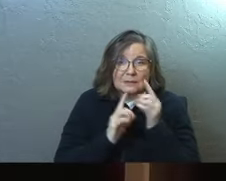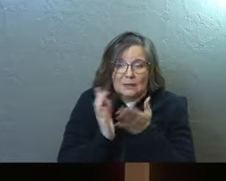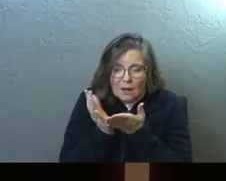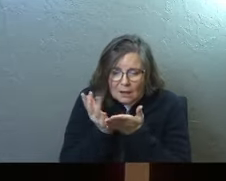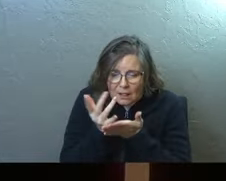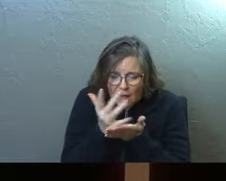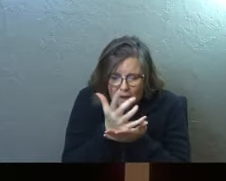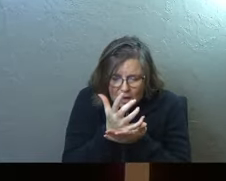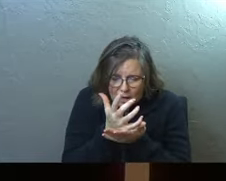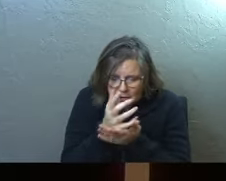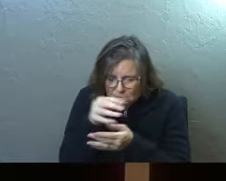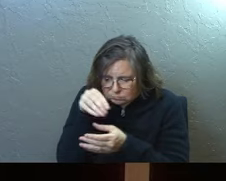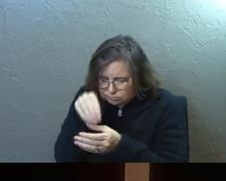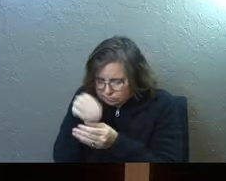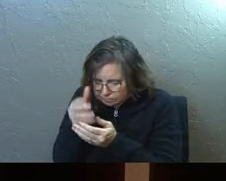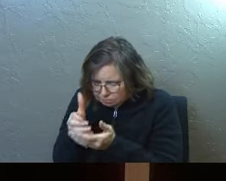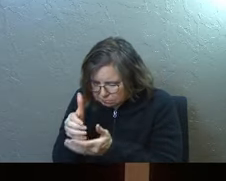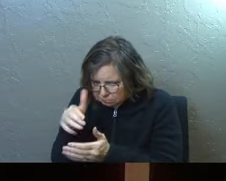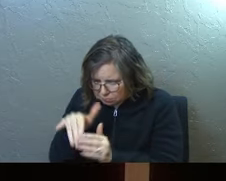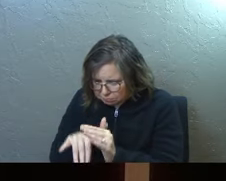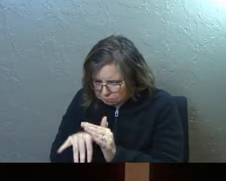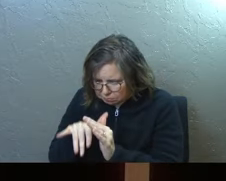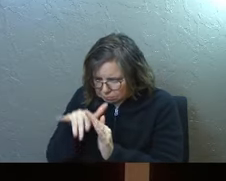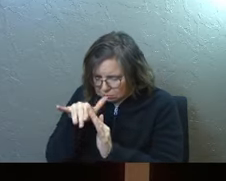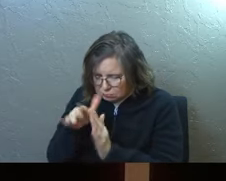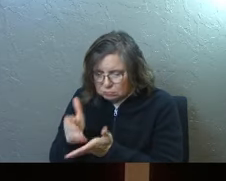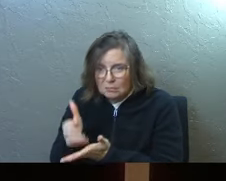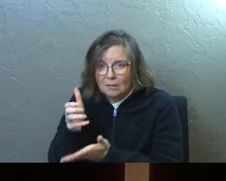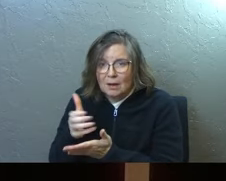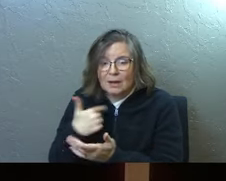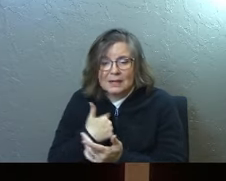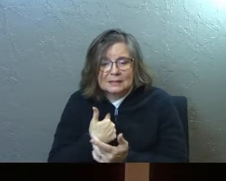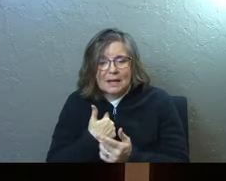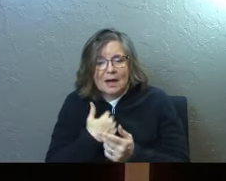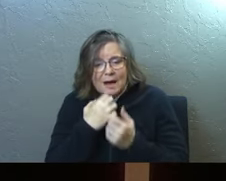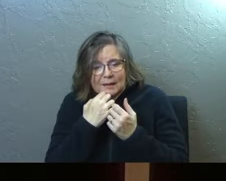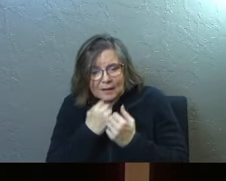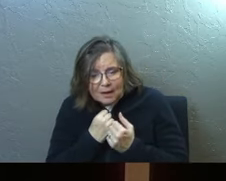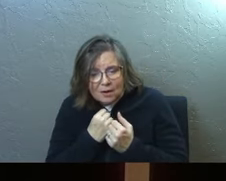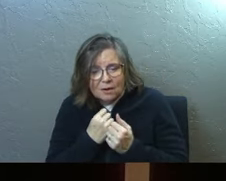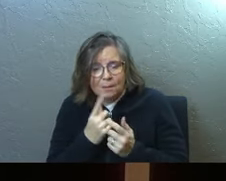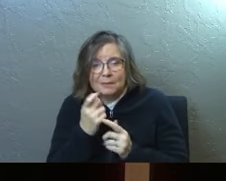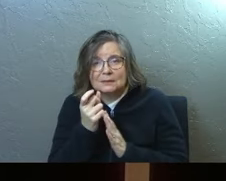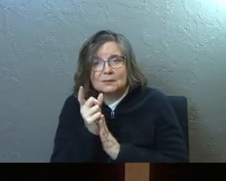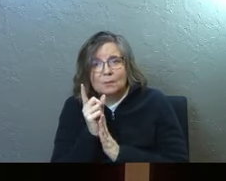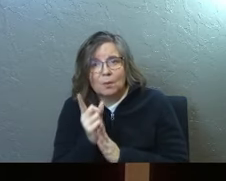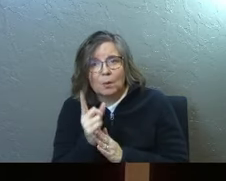Because it matters. Not only am I there, not only do I care, but it's a moment.